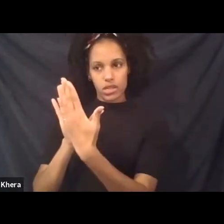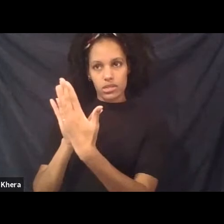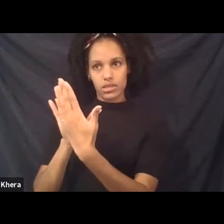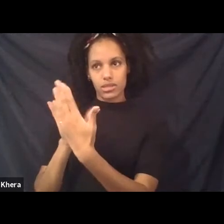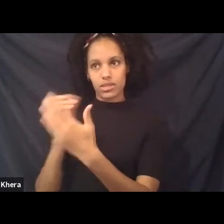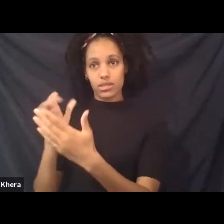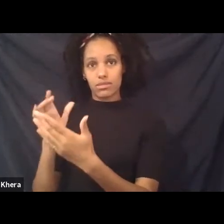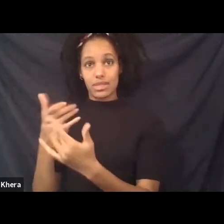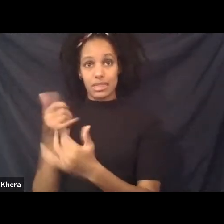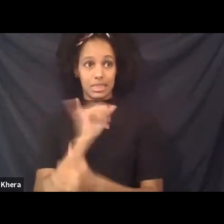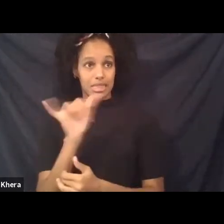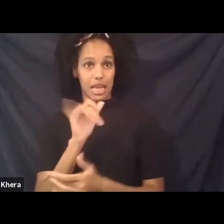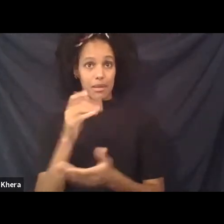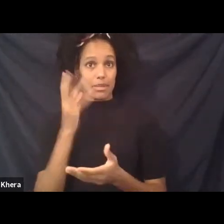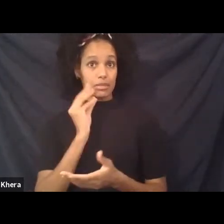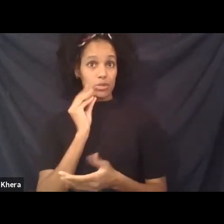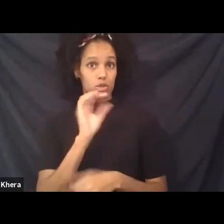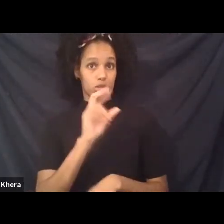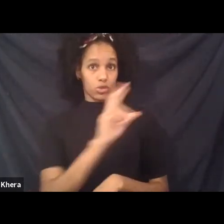different framework.